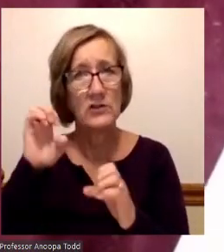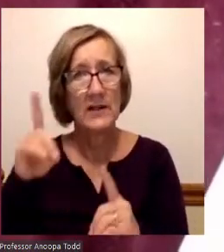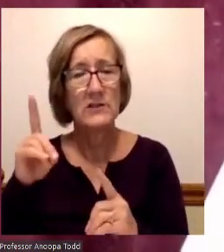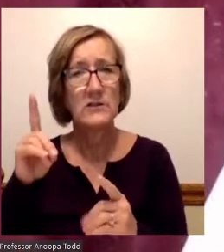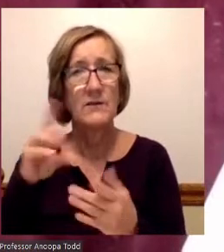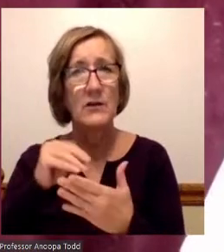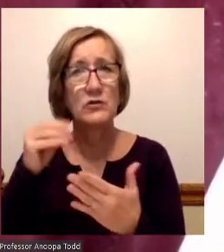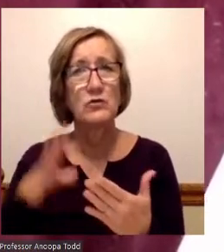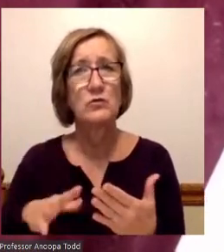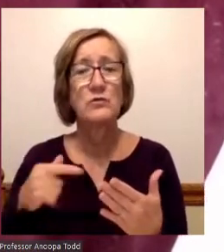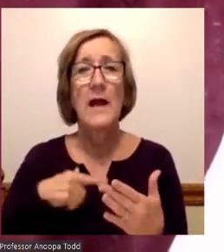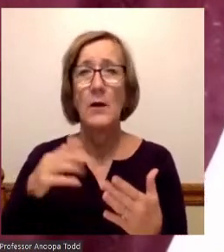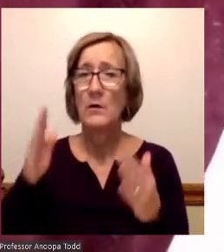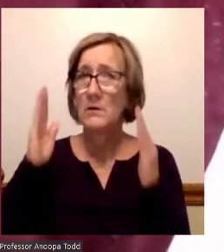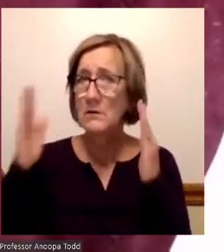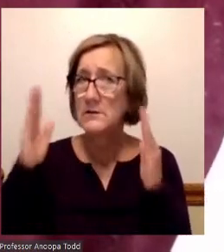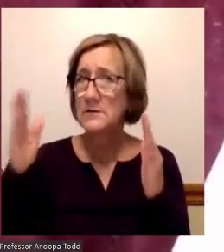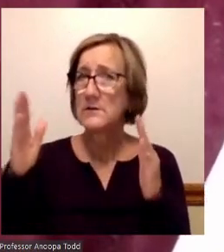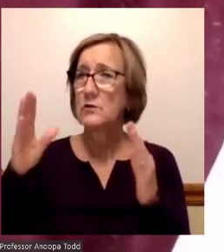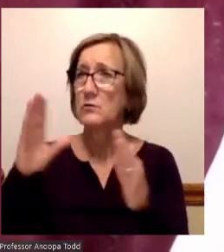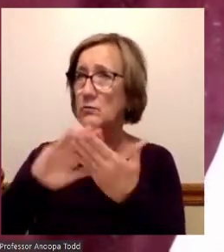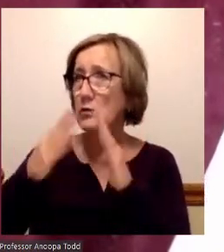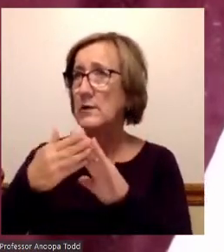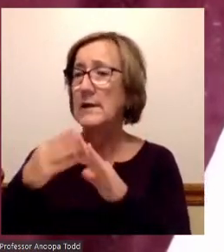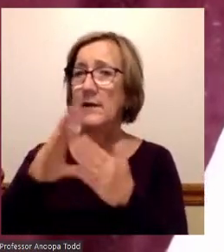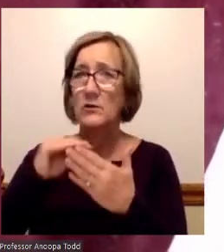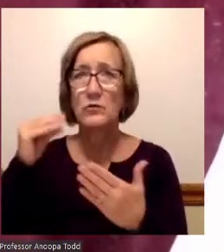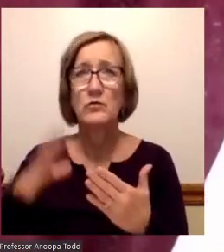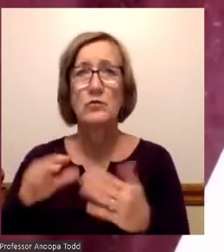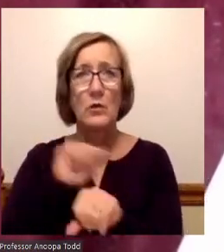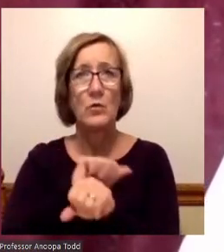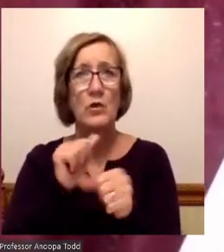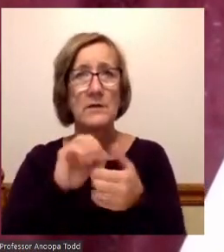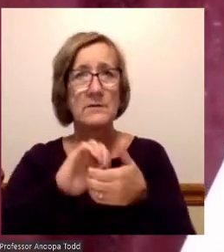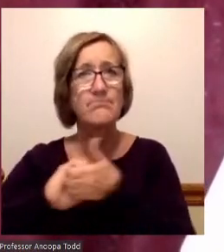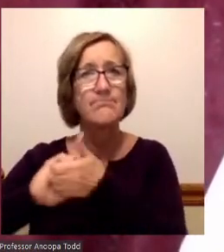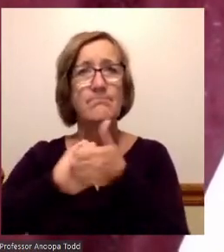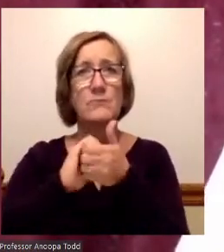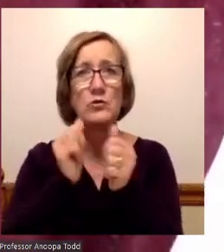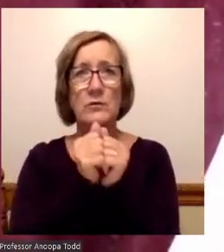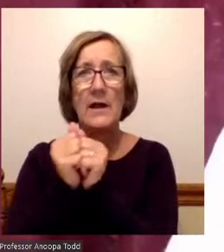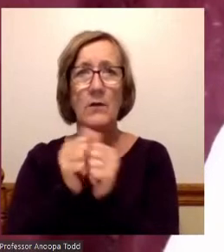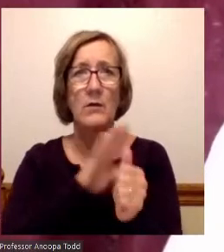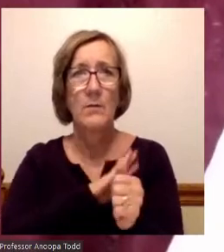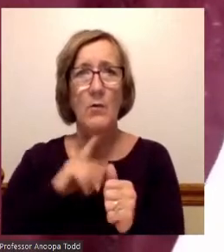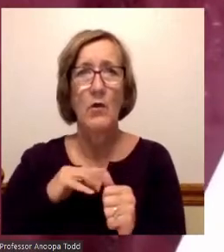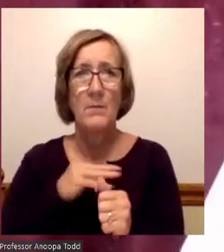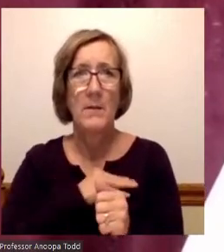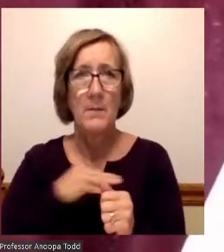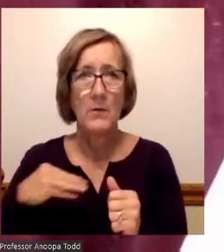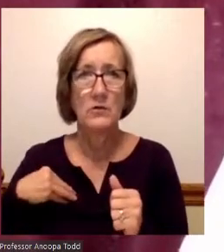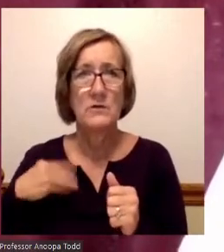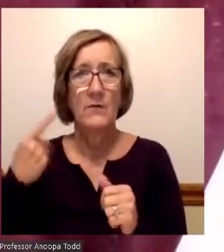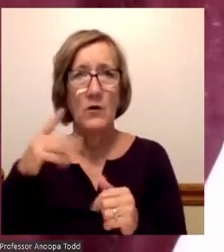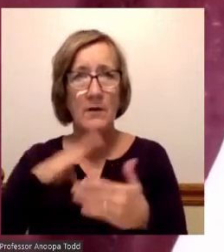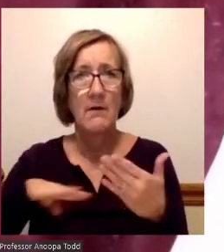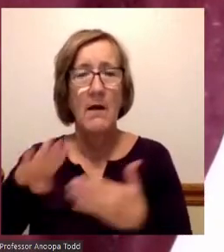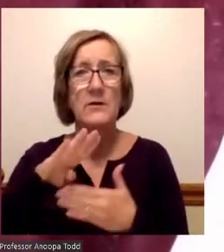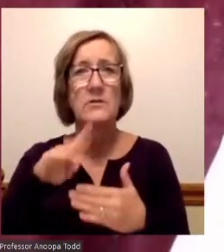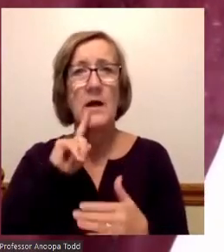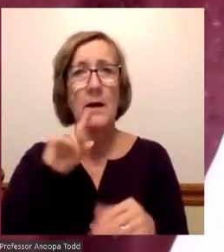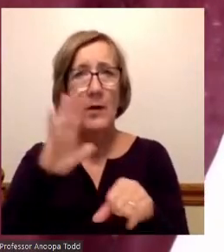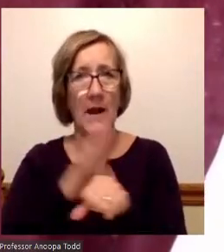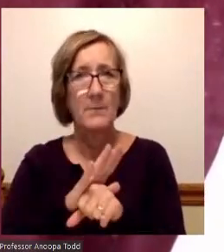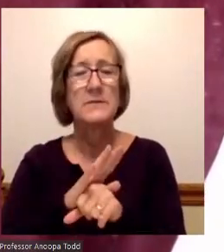the concerns of our community and work together with fellow board members to improve our college. I promise I will bring community